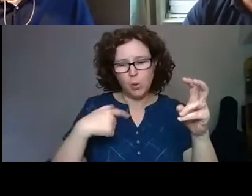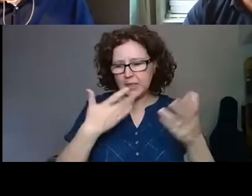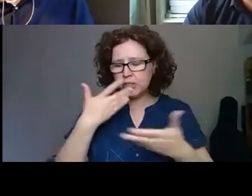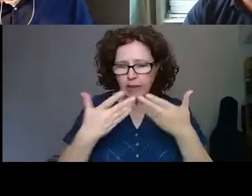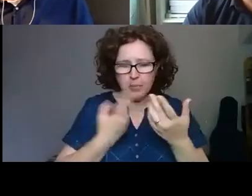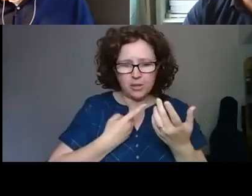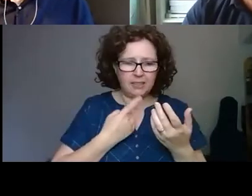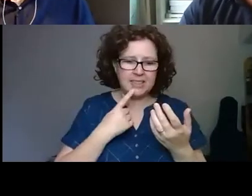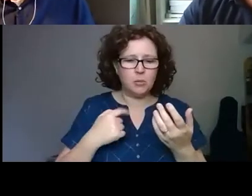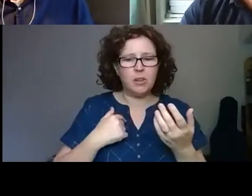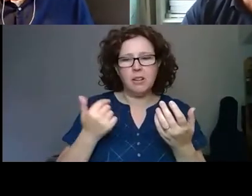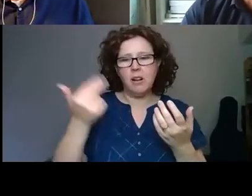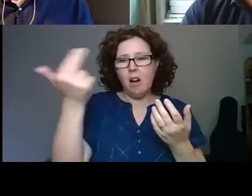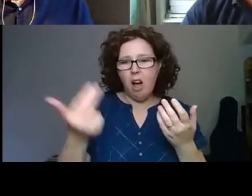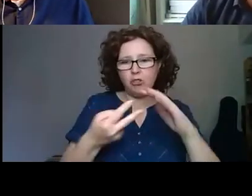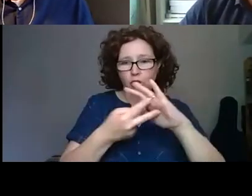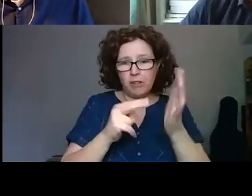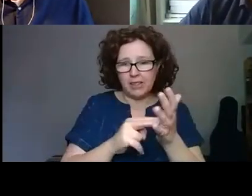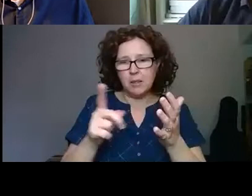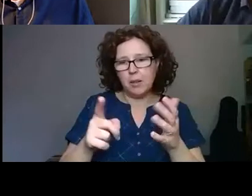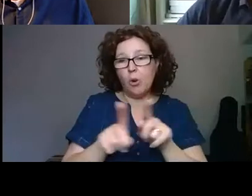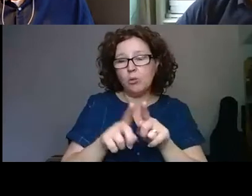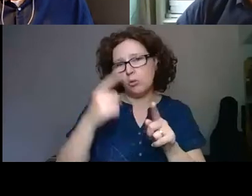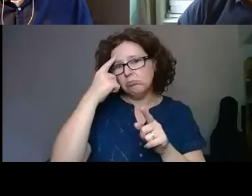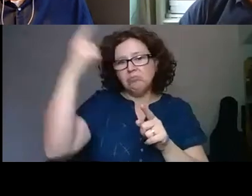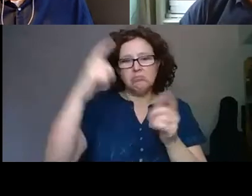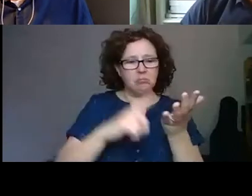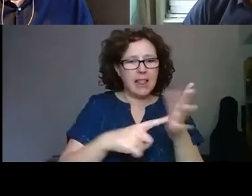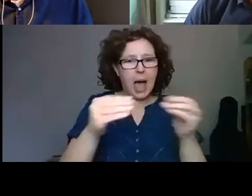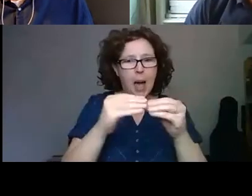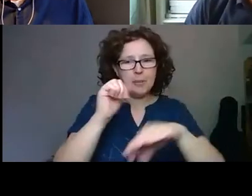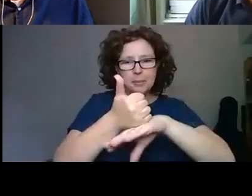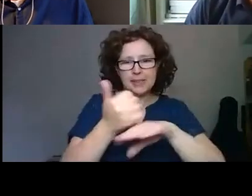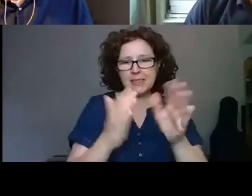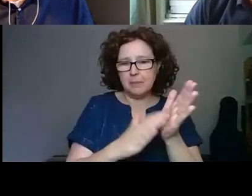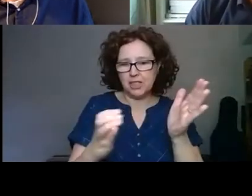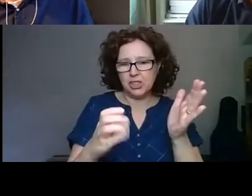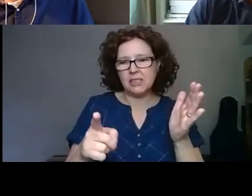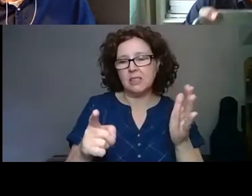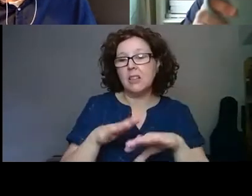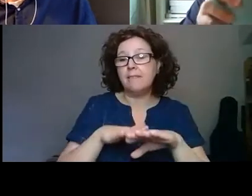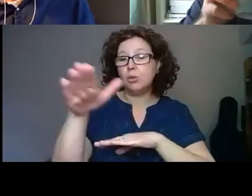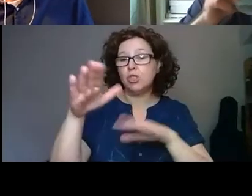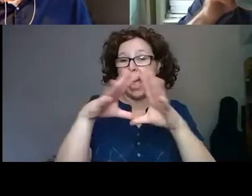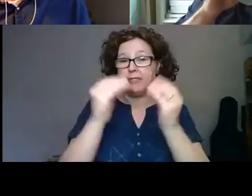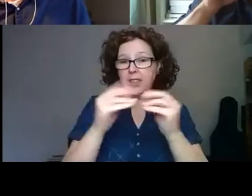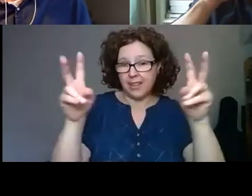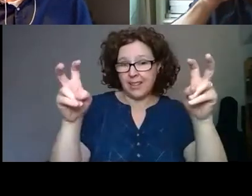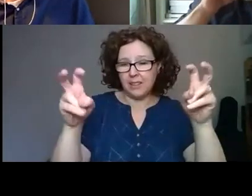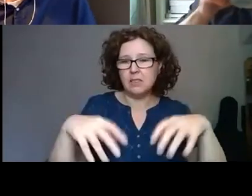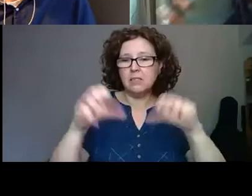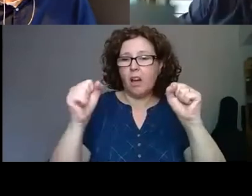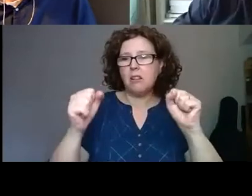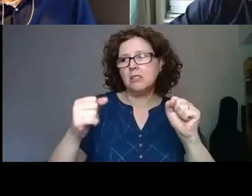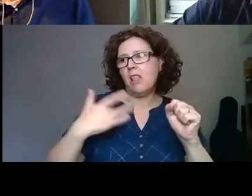an arts organisation and innovation lab based in Manchester. Future Future Everything started life in,